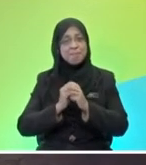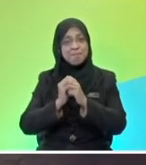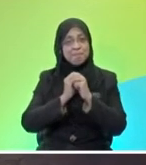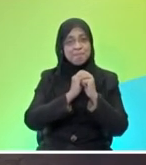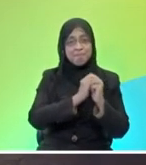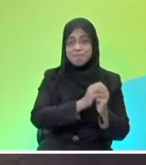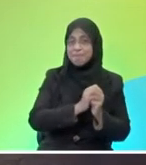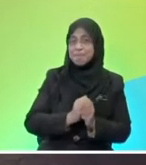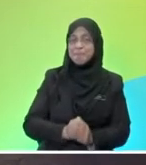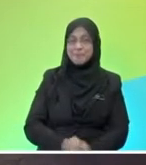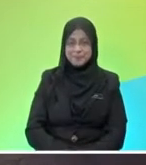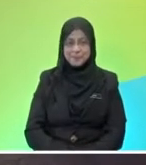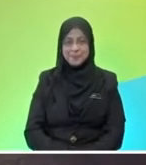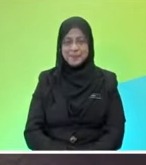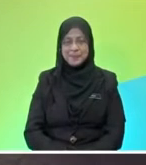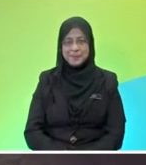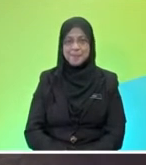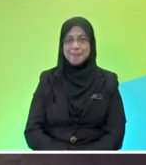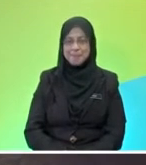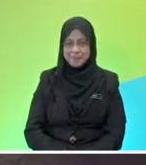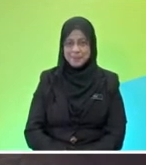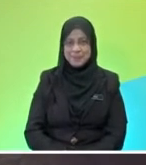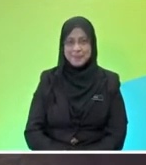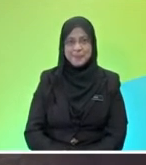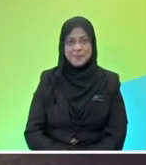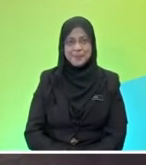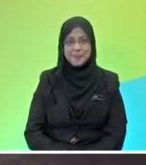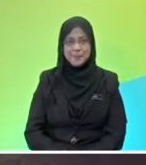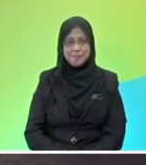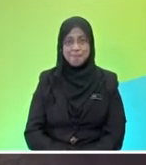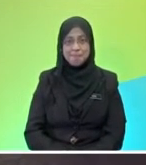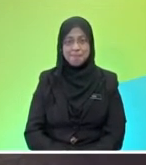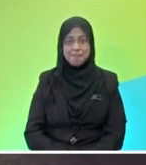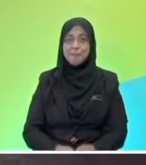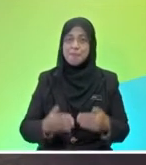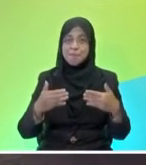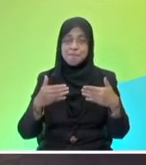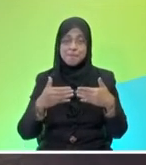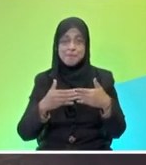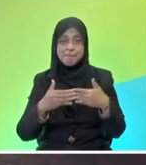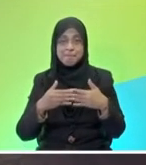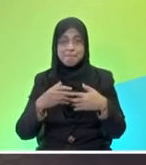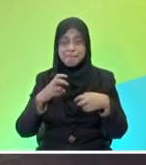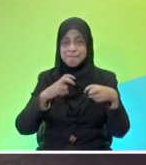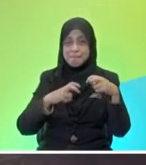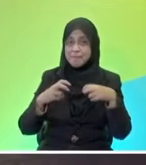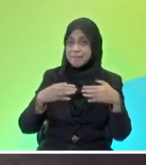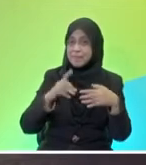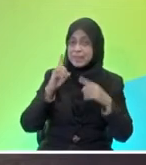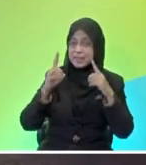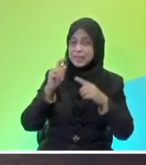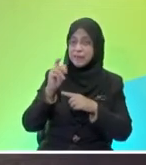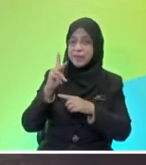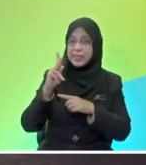Q has so much more to share after this. But we're going to take a short break. Do not go anywhere. Continue with your experiment. But stay tuned with us on D-Day TV,